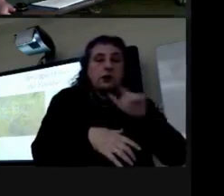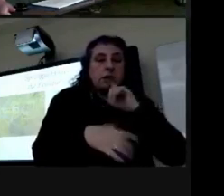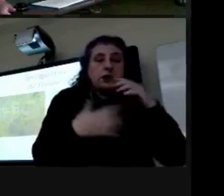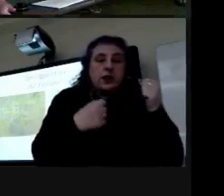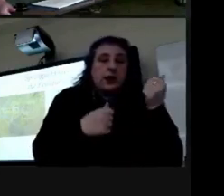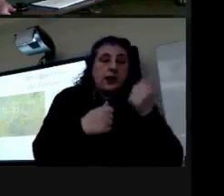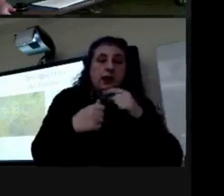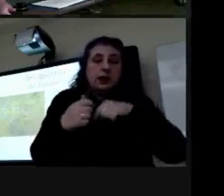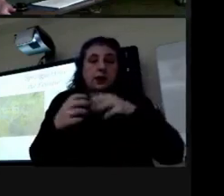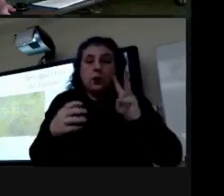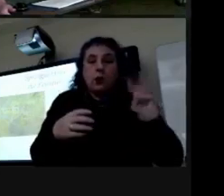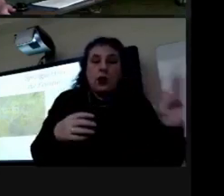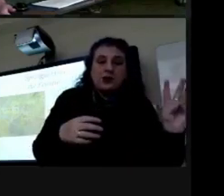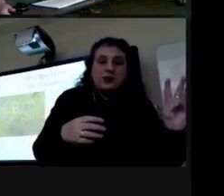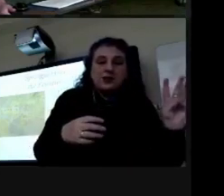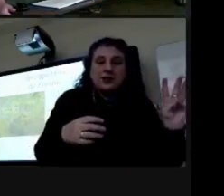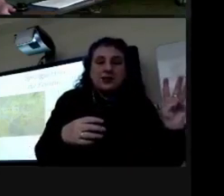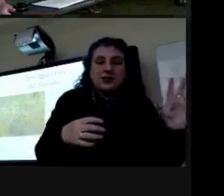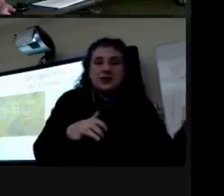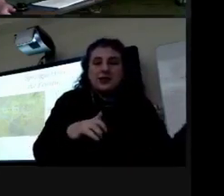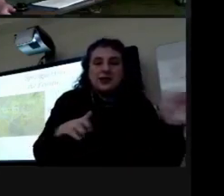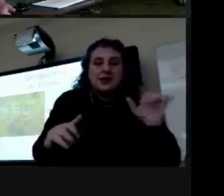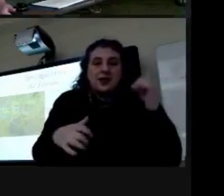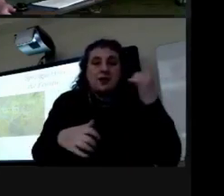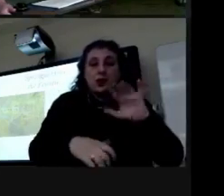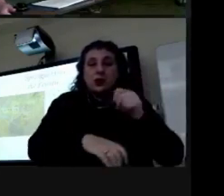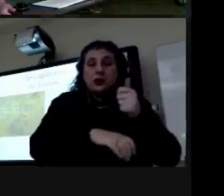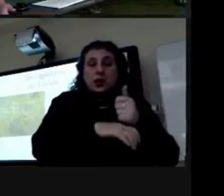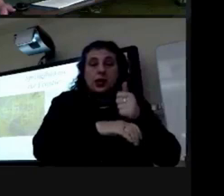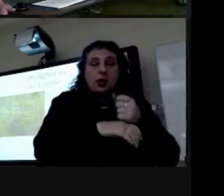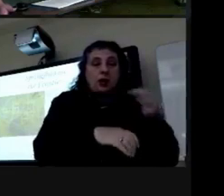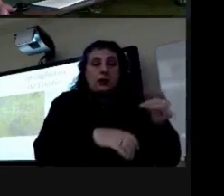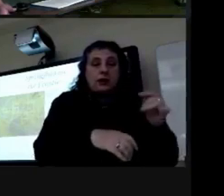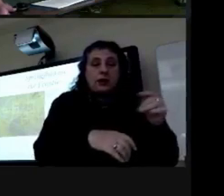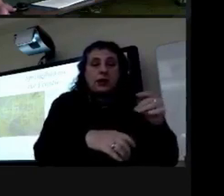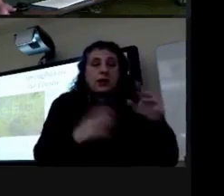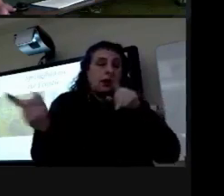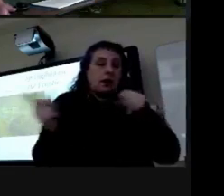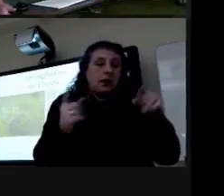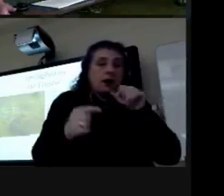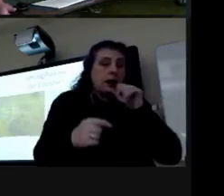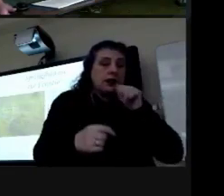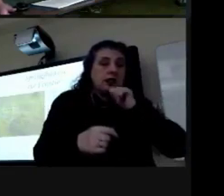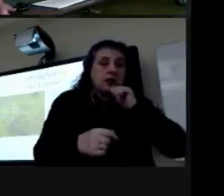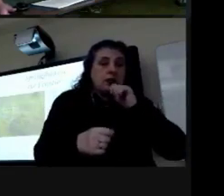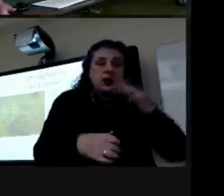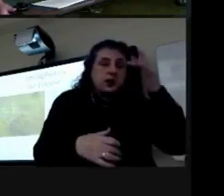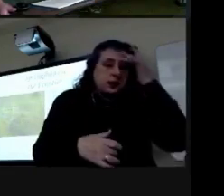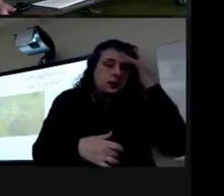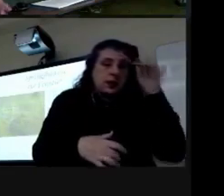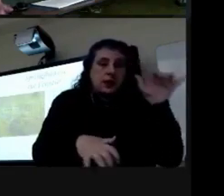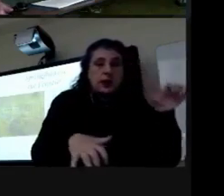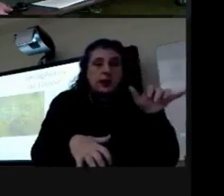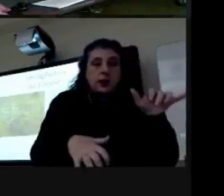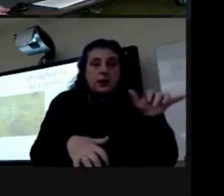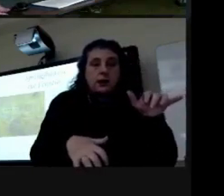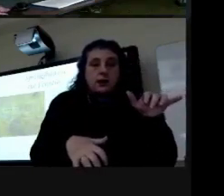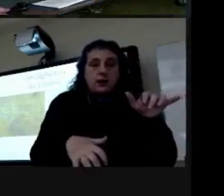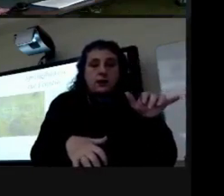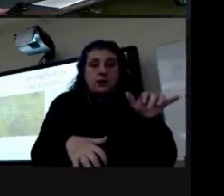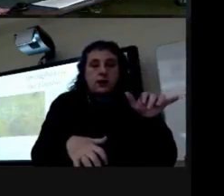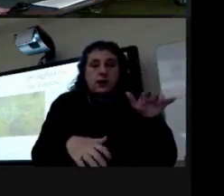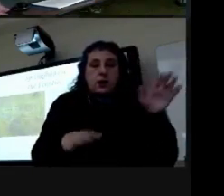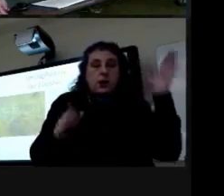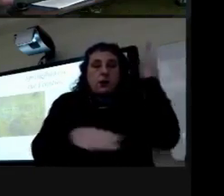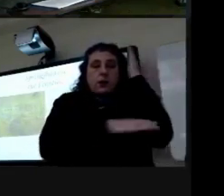as healthy as any in the west even in the first settlement that the immigrants here did not suffer so much with sickness as they did who fell the first